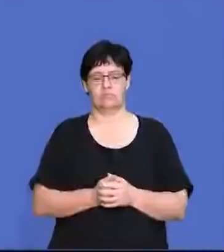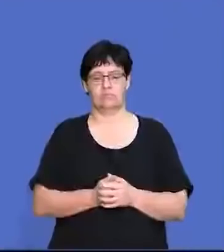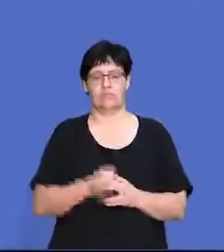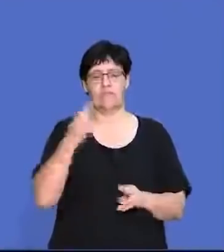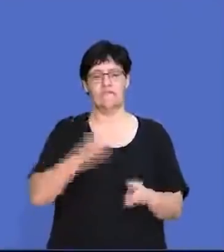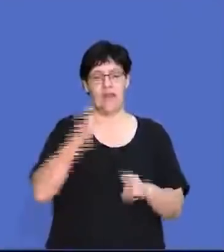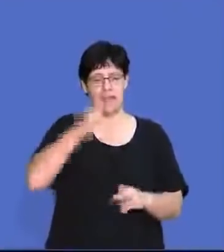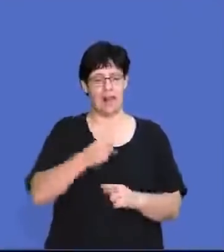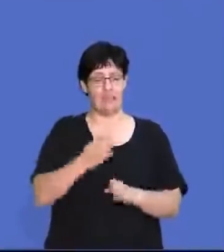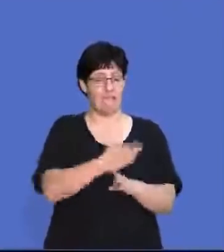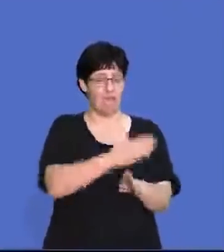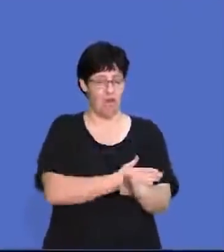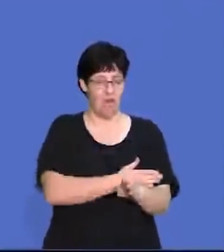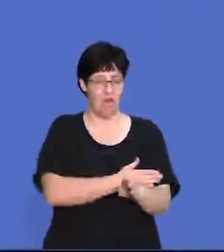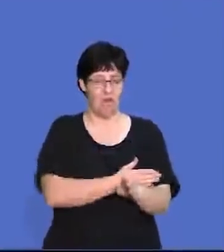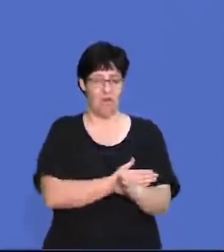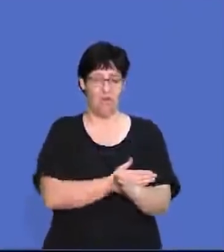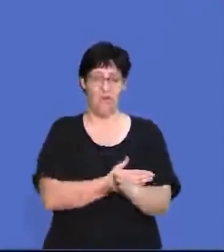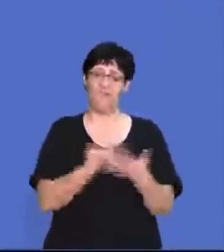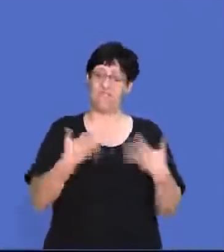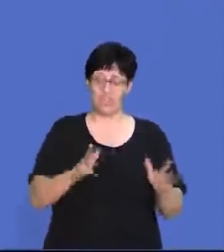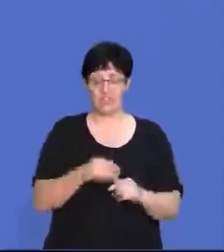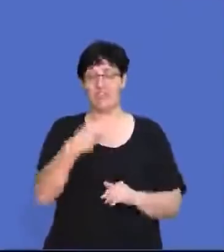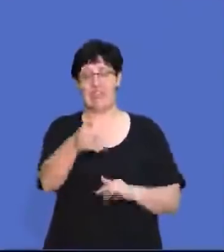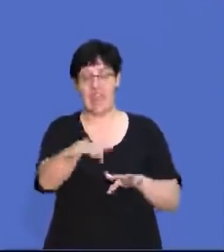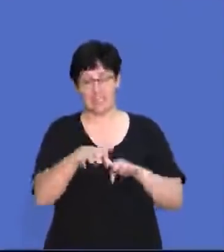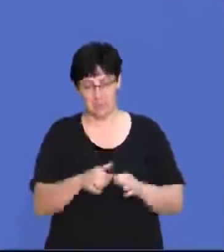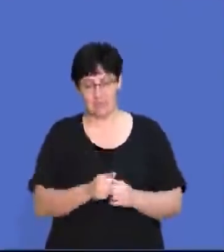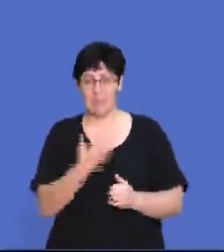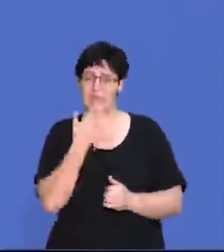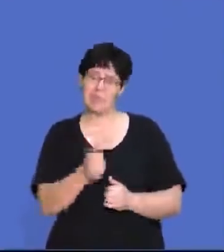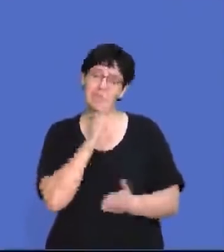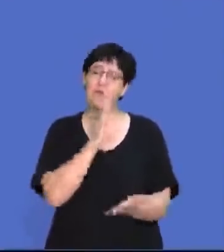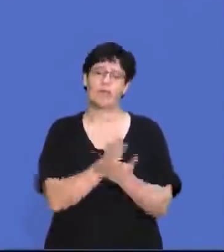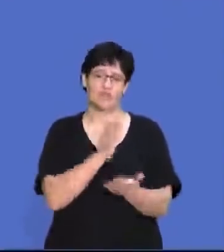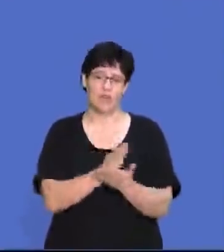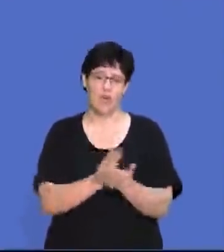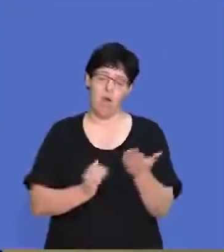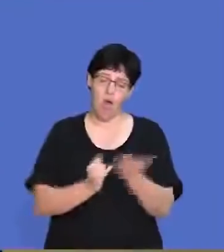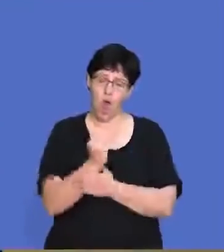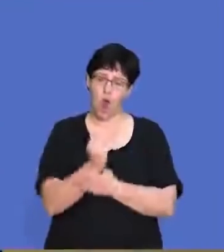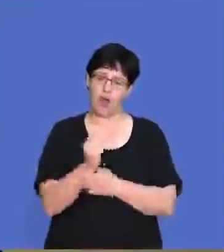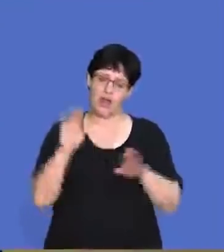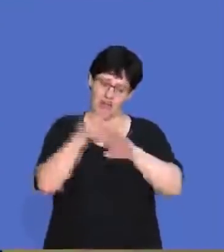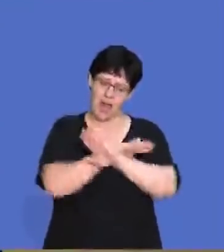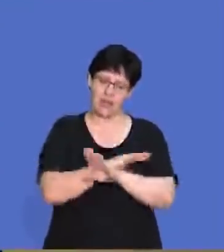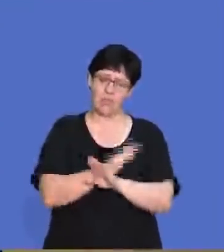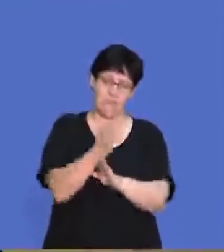All right, so our final thoughts before your exam, please, whatever you do, make sure you get an early night's sleep.